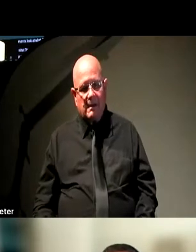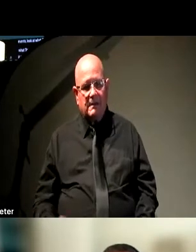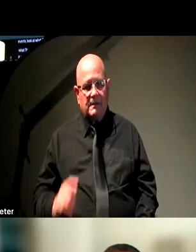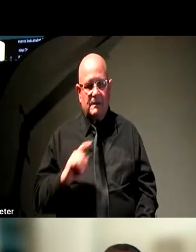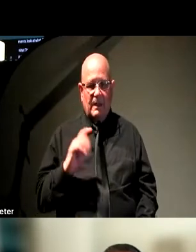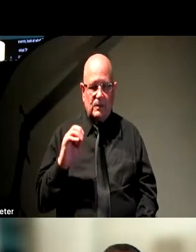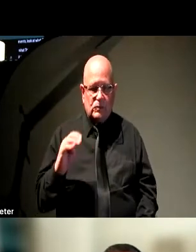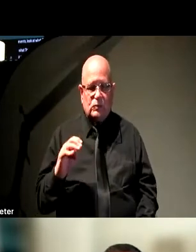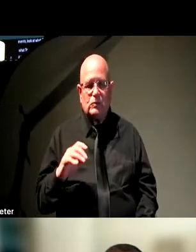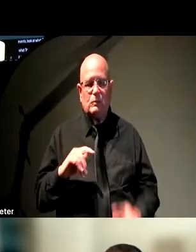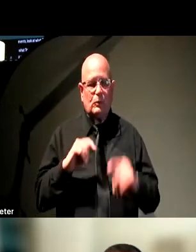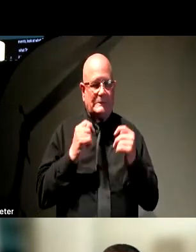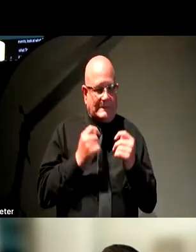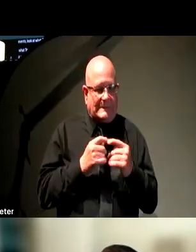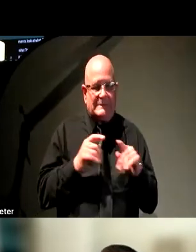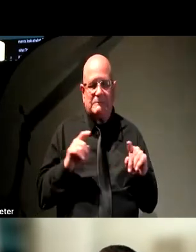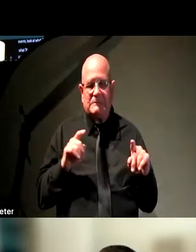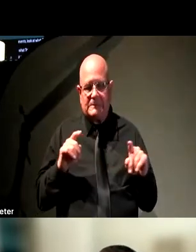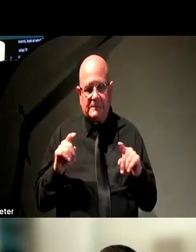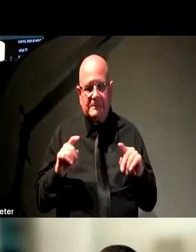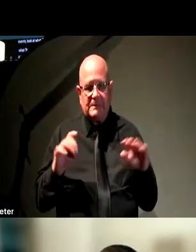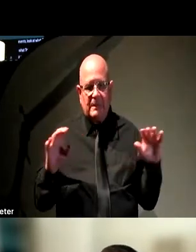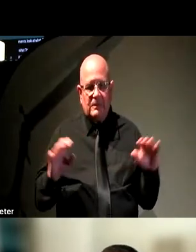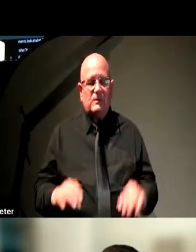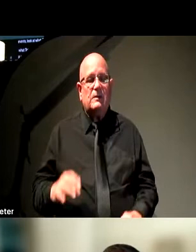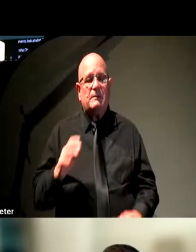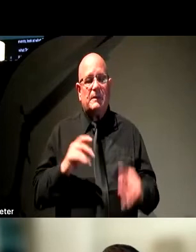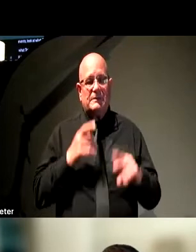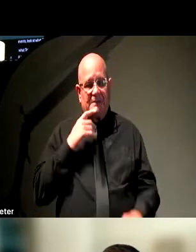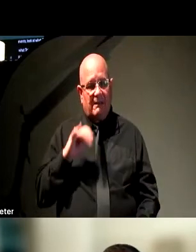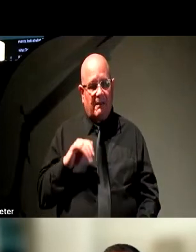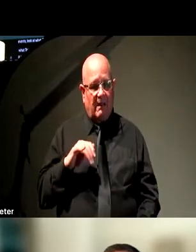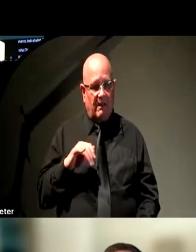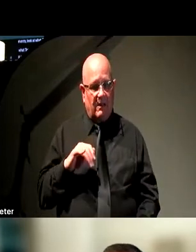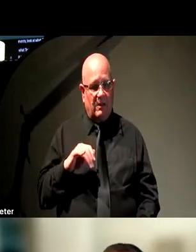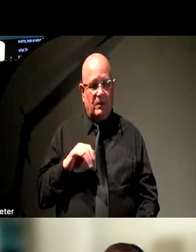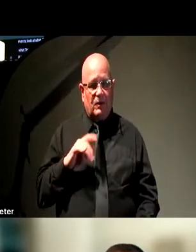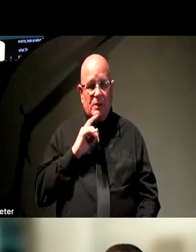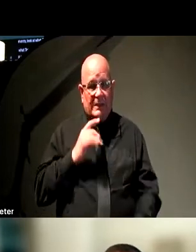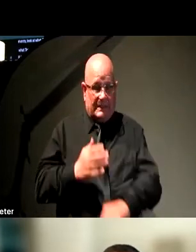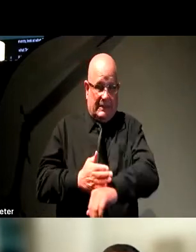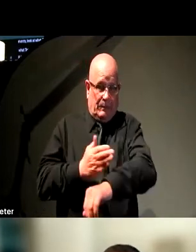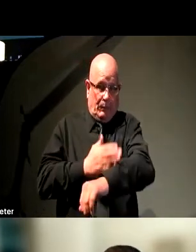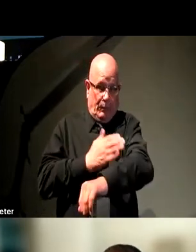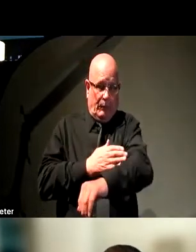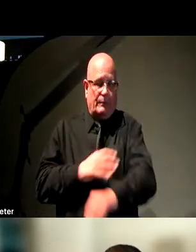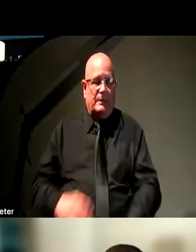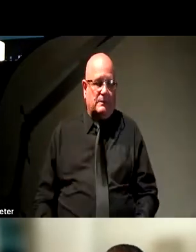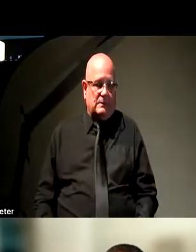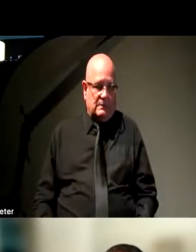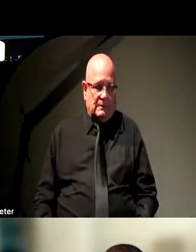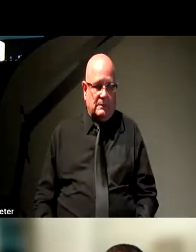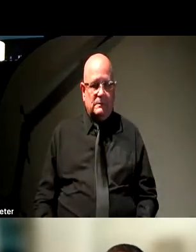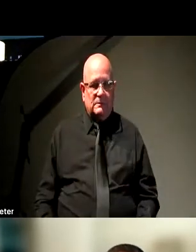The folks I've talked to who are deaf or hard of hearing have said that it's an improvement over the in-person meeting experience a